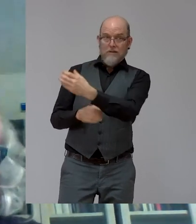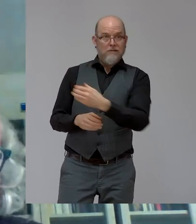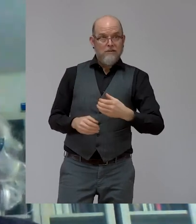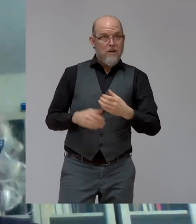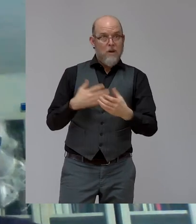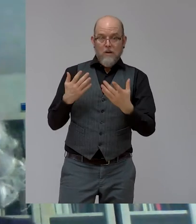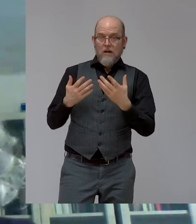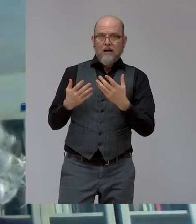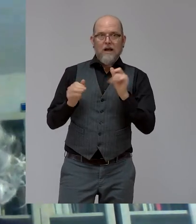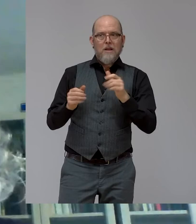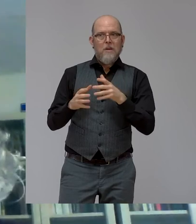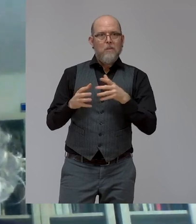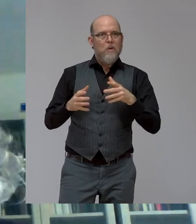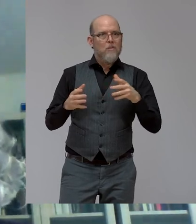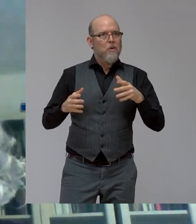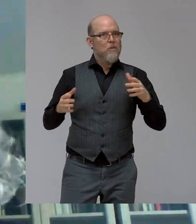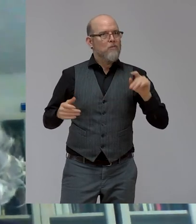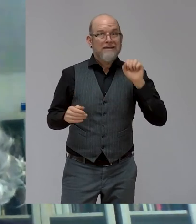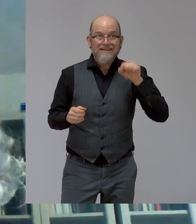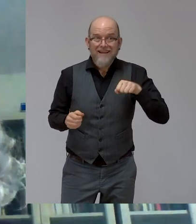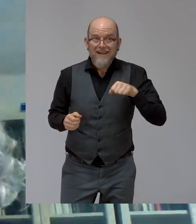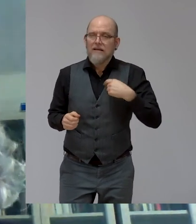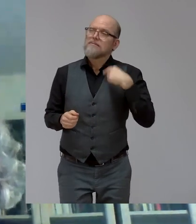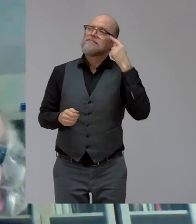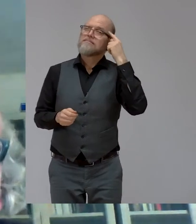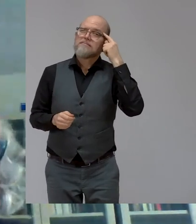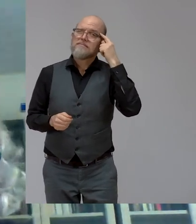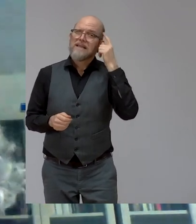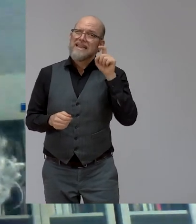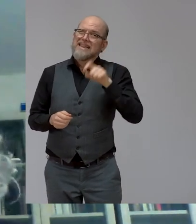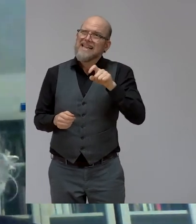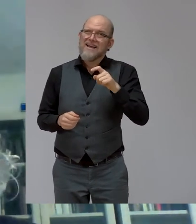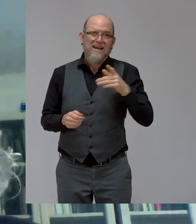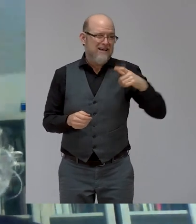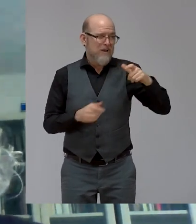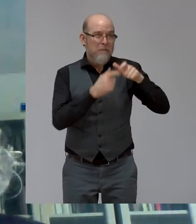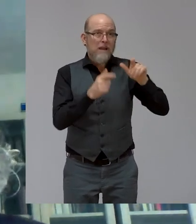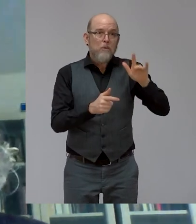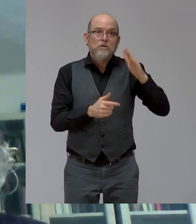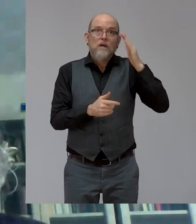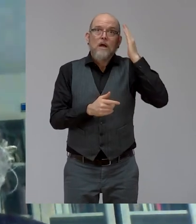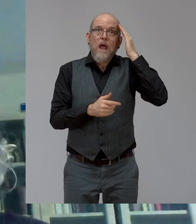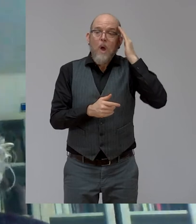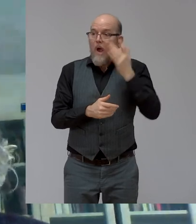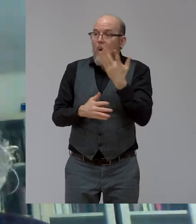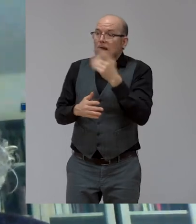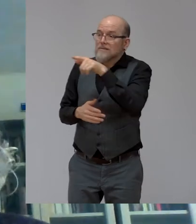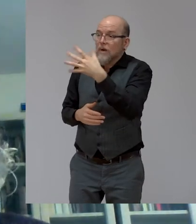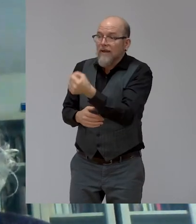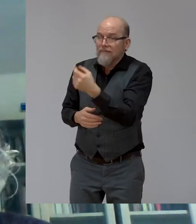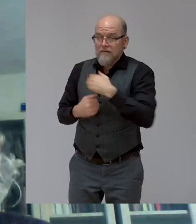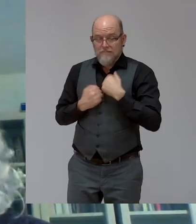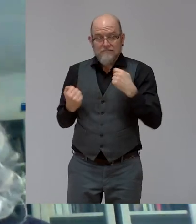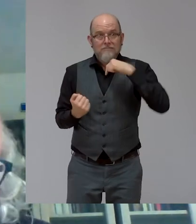that would require, in such a context, would require self-identification. So, it is complex, but I would say it's